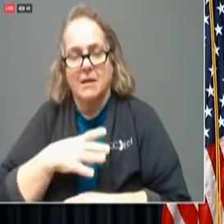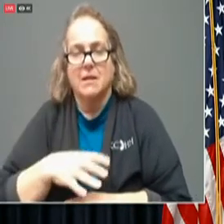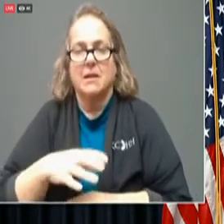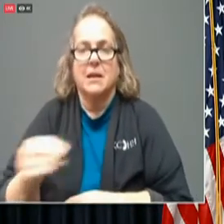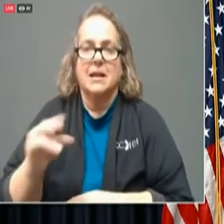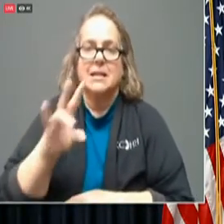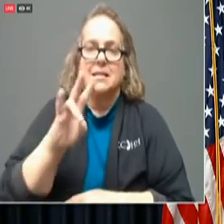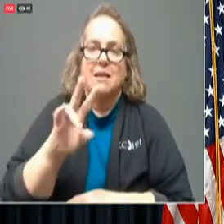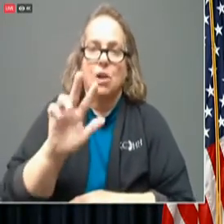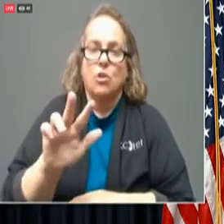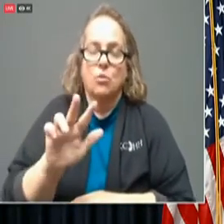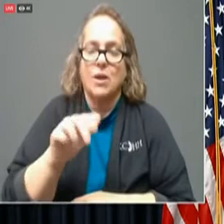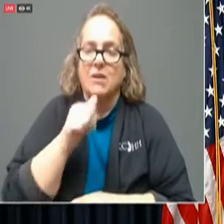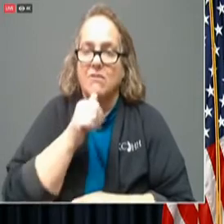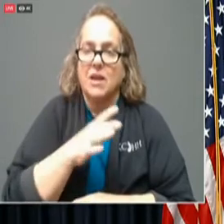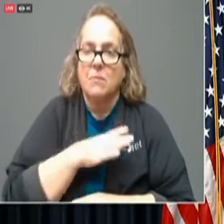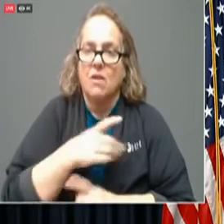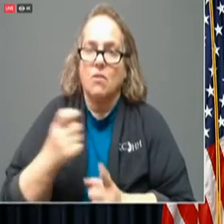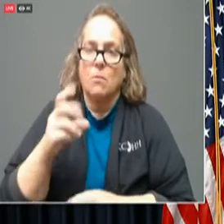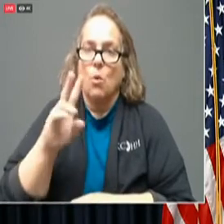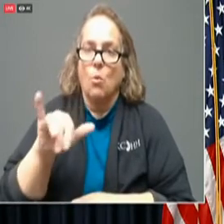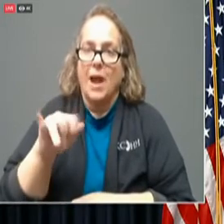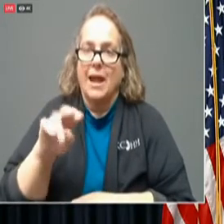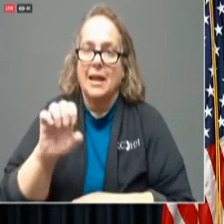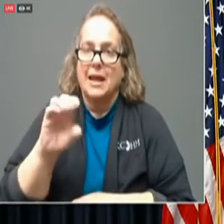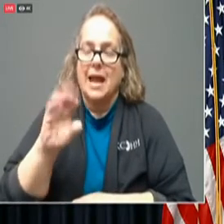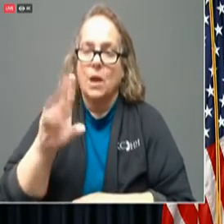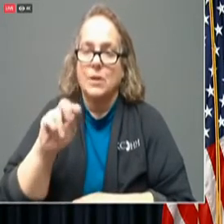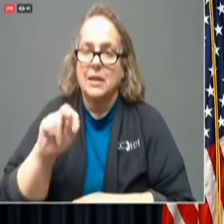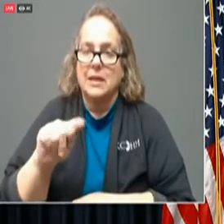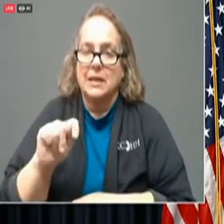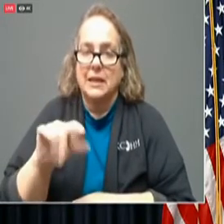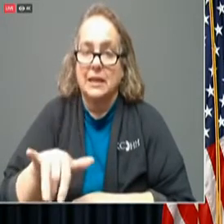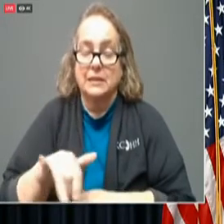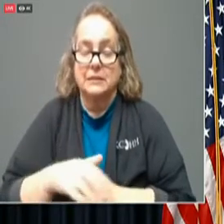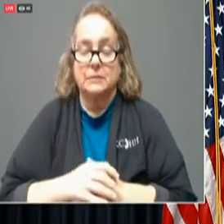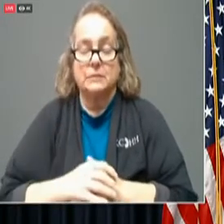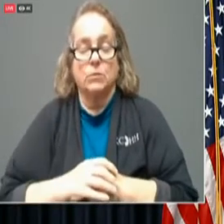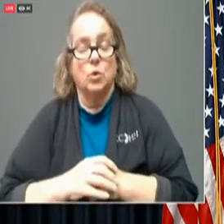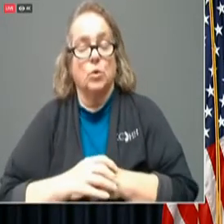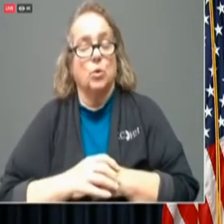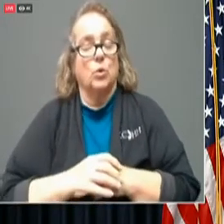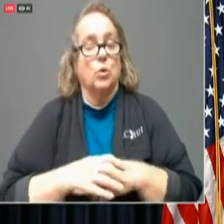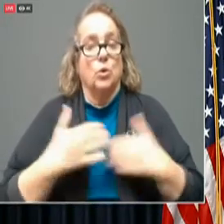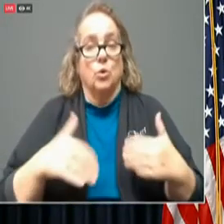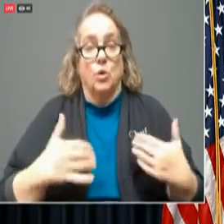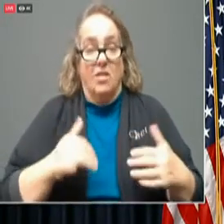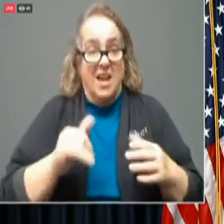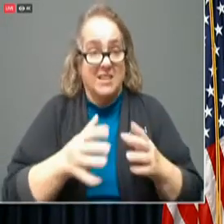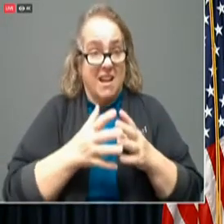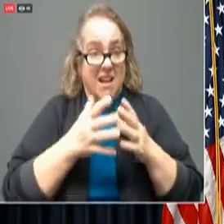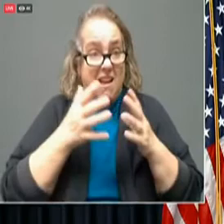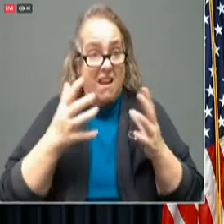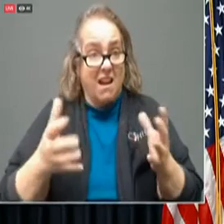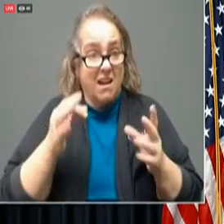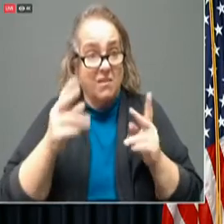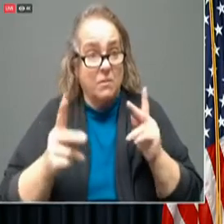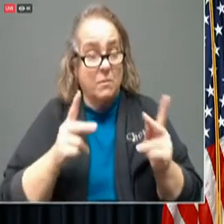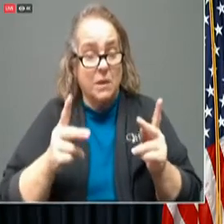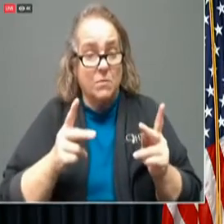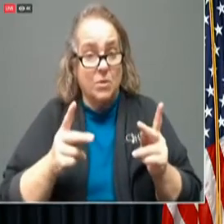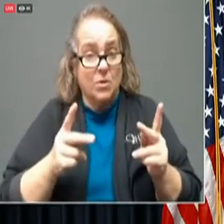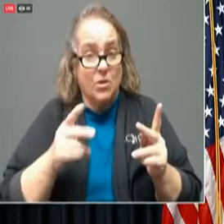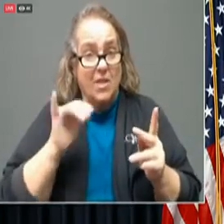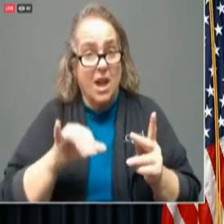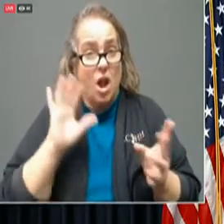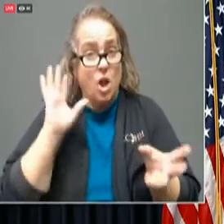from Wayne County. Um, that is a lot of loss and it brings our our our total number